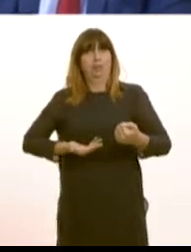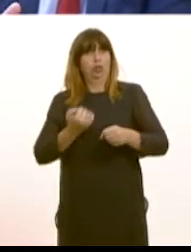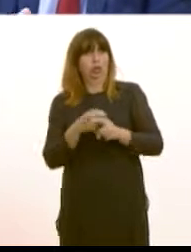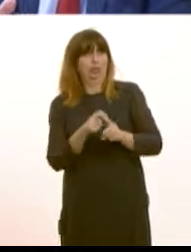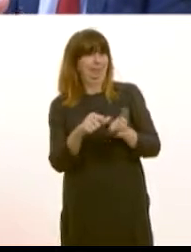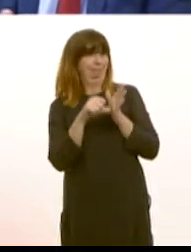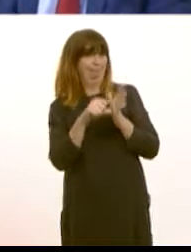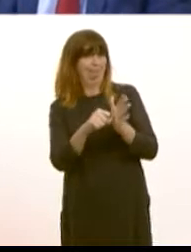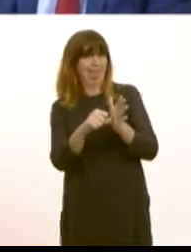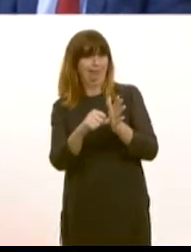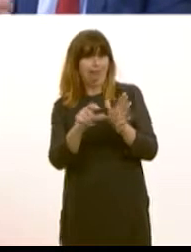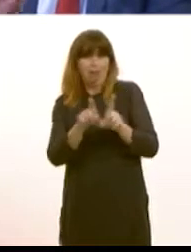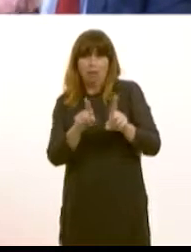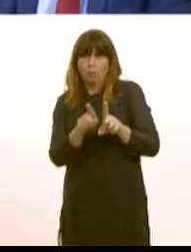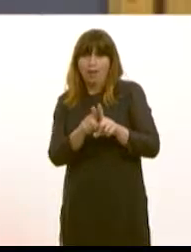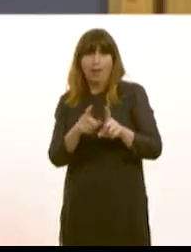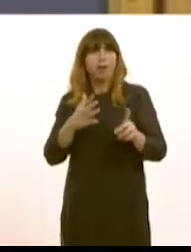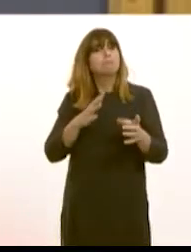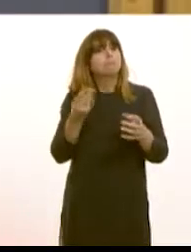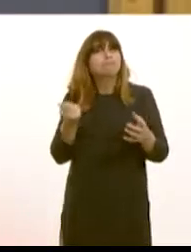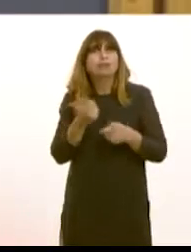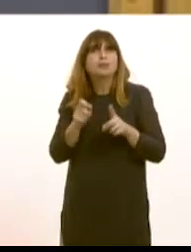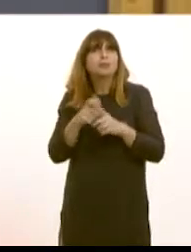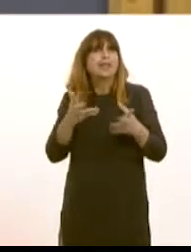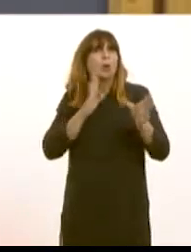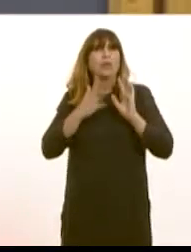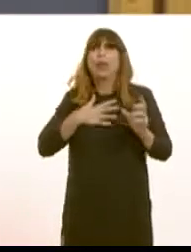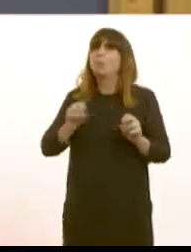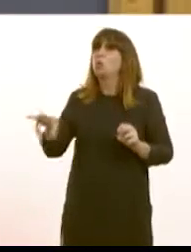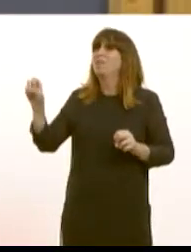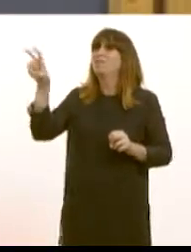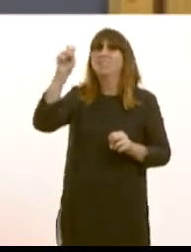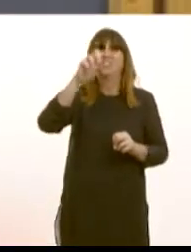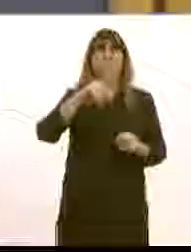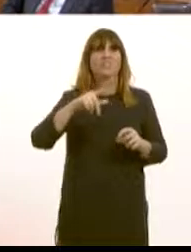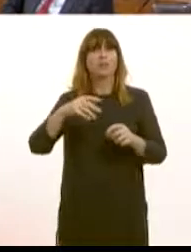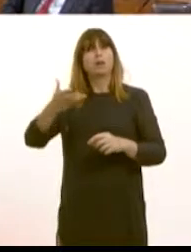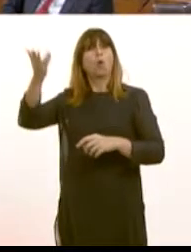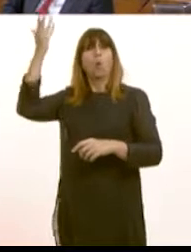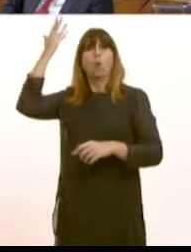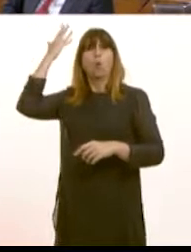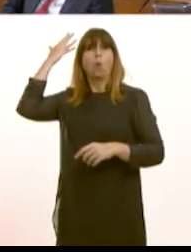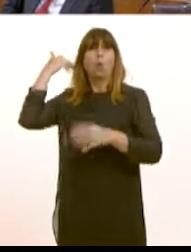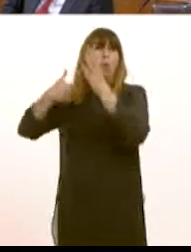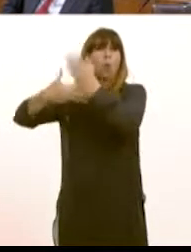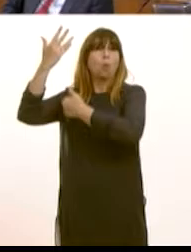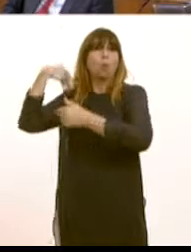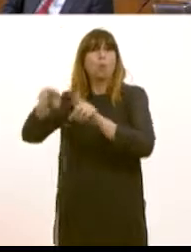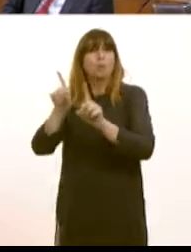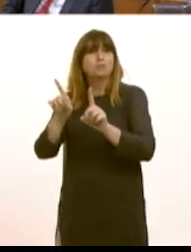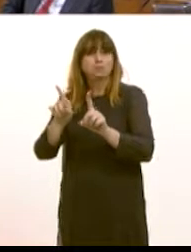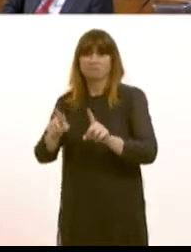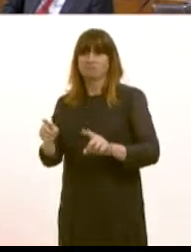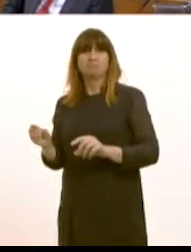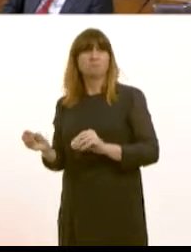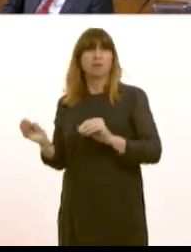they want to have the flexibility of being able to move around the days when GPs went somewhere and stayed there for all their working lives well there